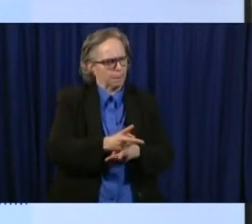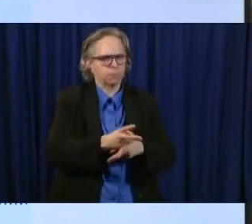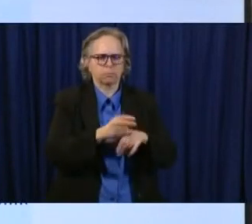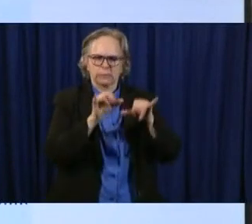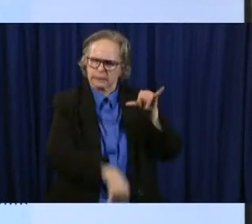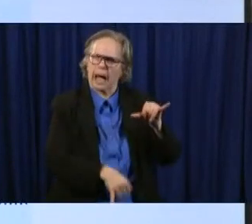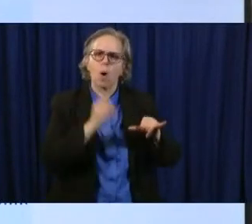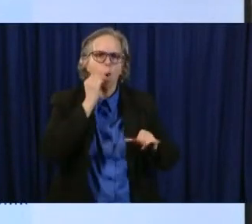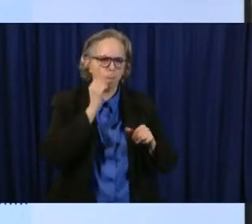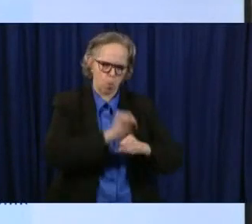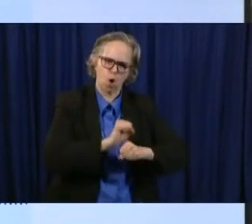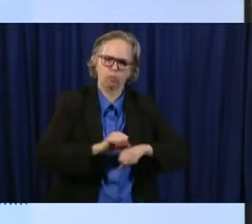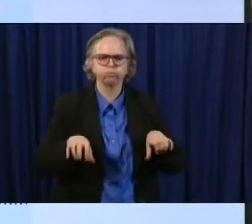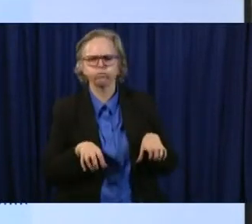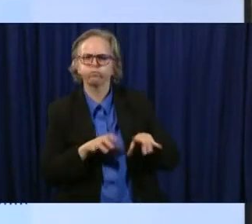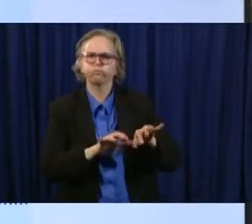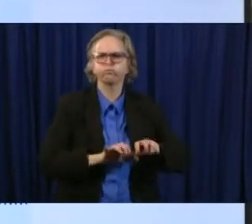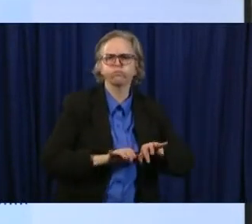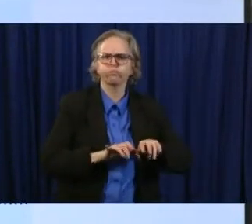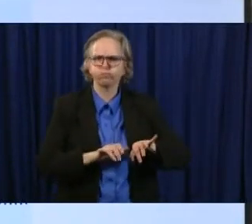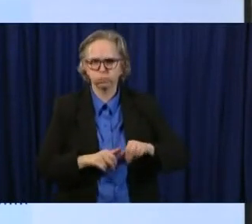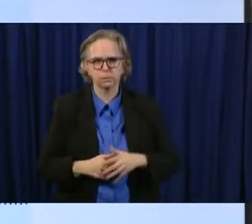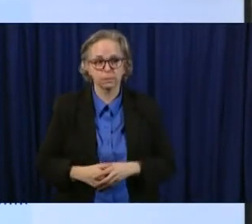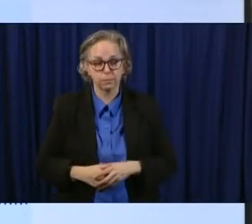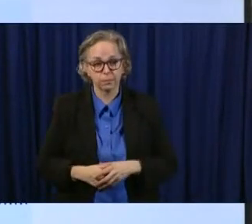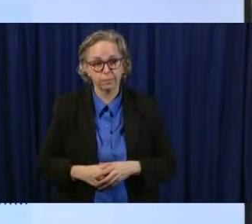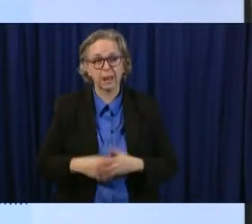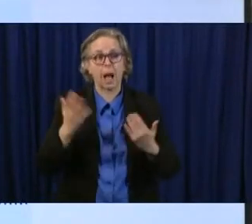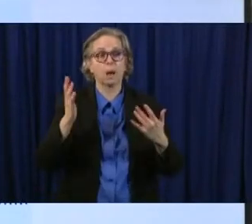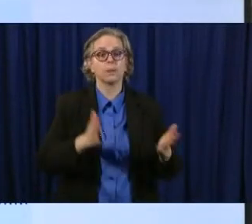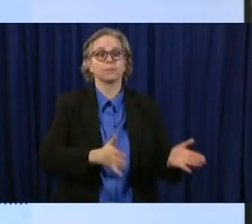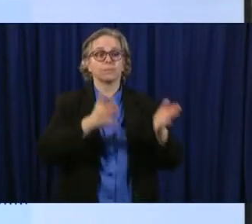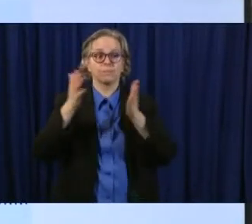Uh, let me go now, um, to May 12th.